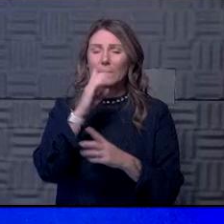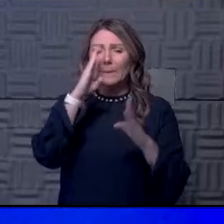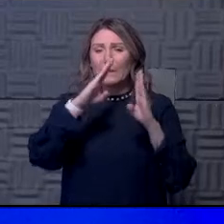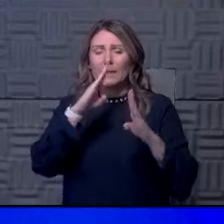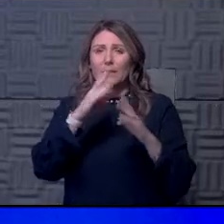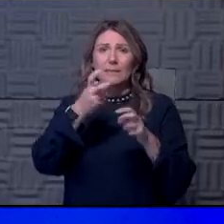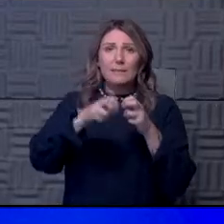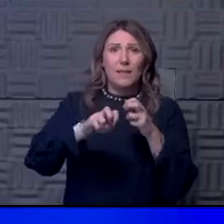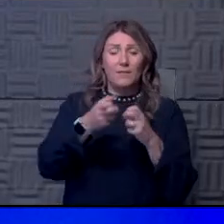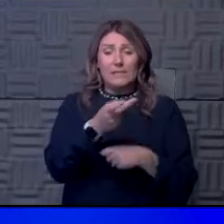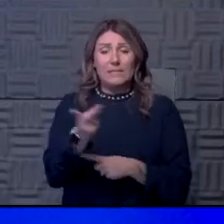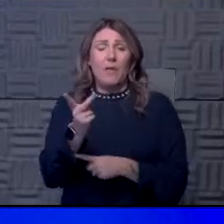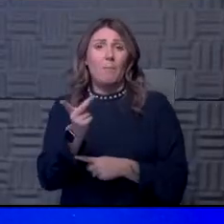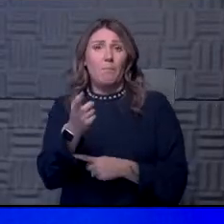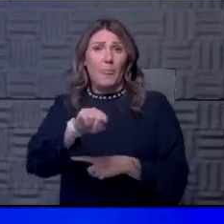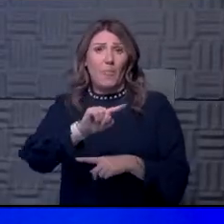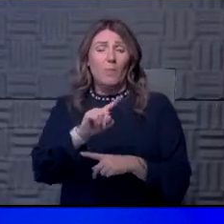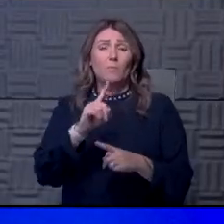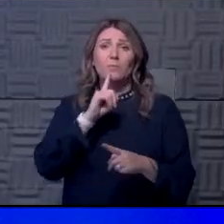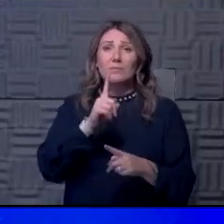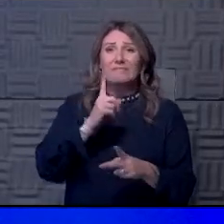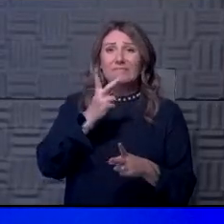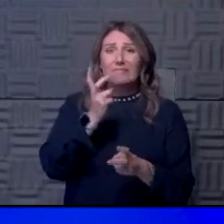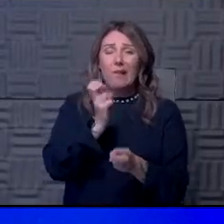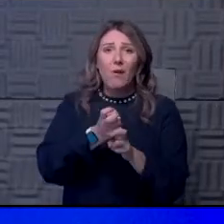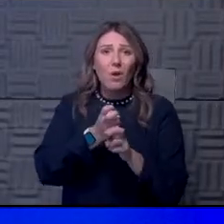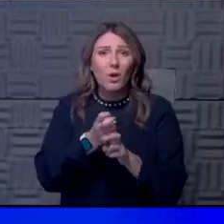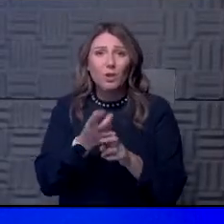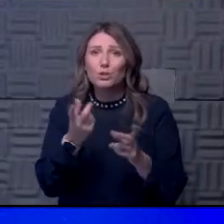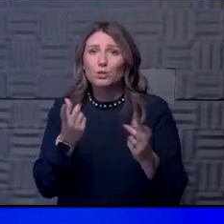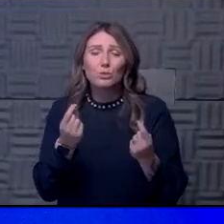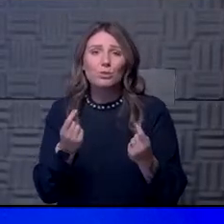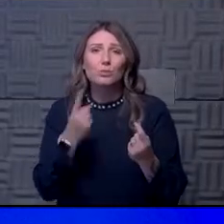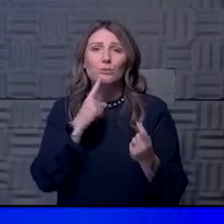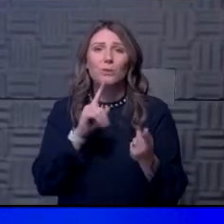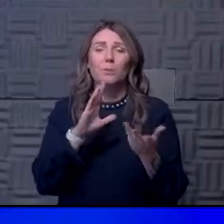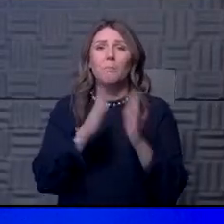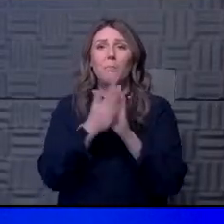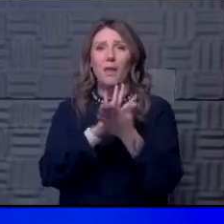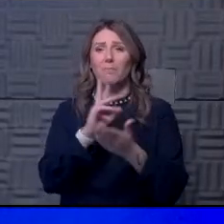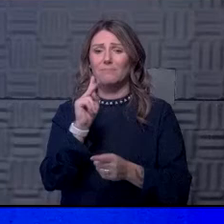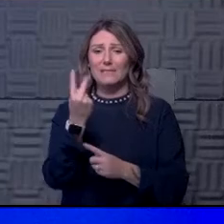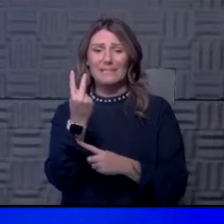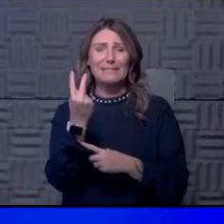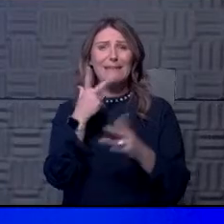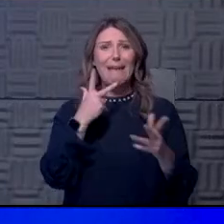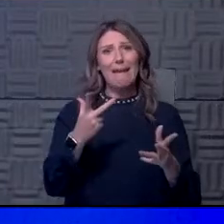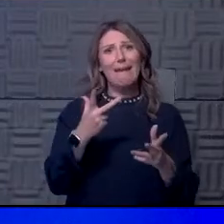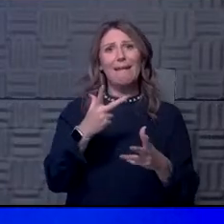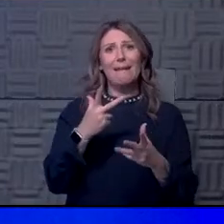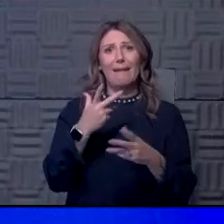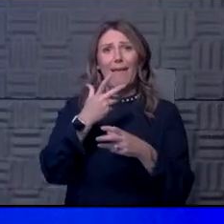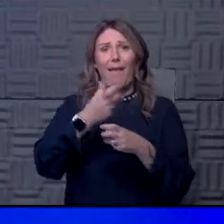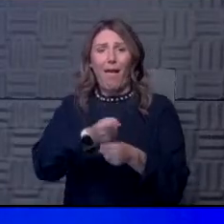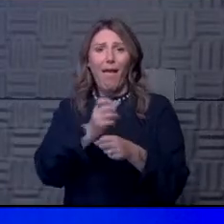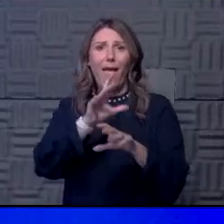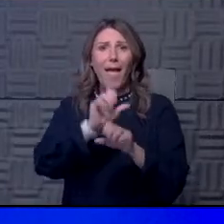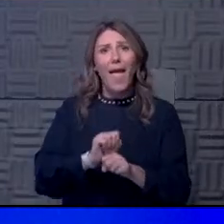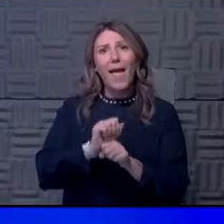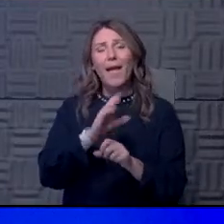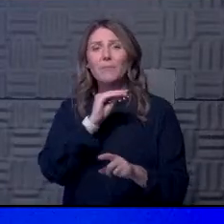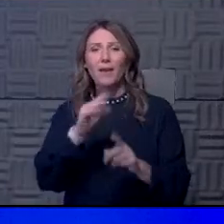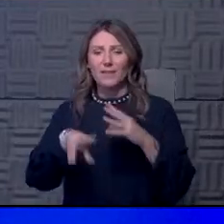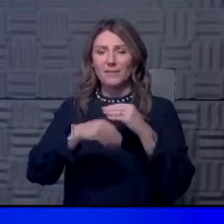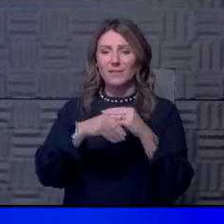It's tough. Some of these things, um, are hard to do. They, they do become second nature. Certainly doing these things in addition to